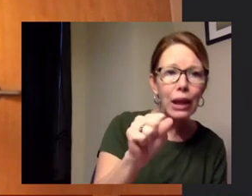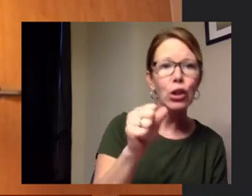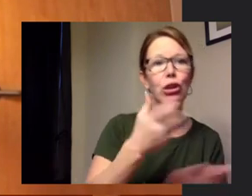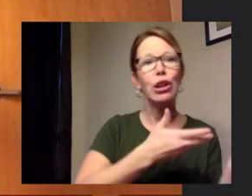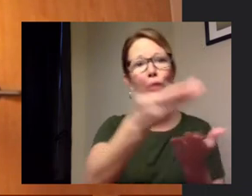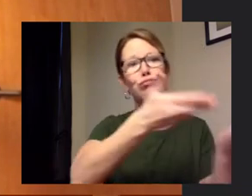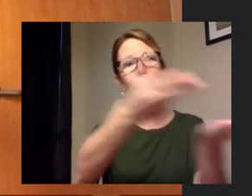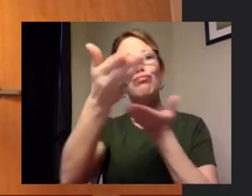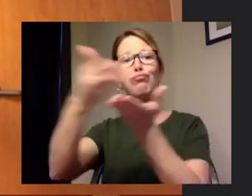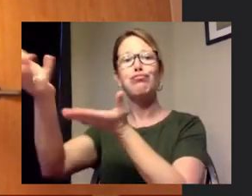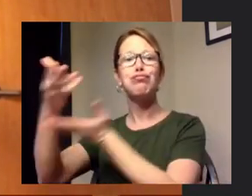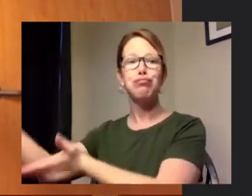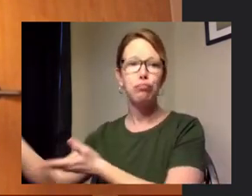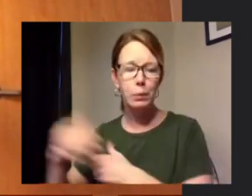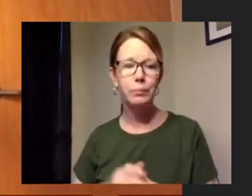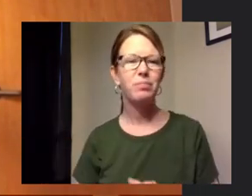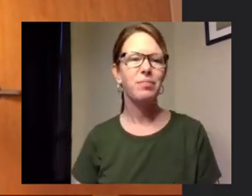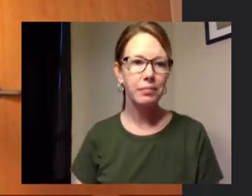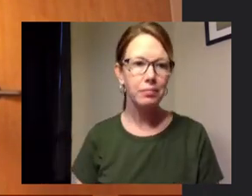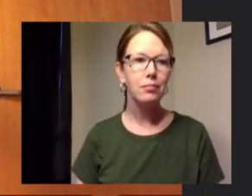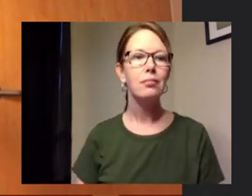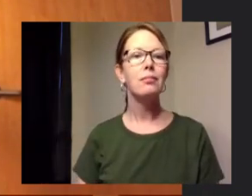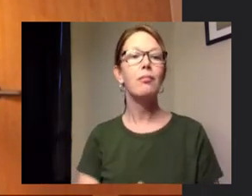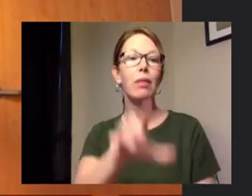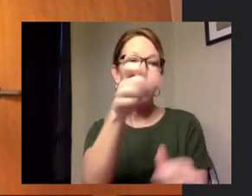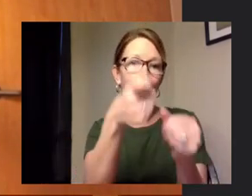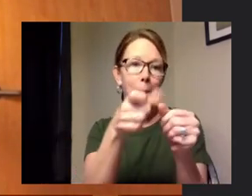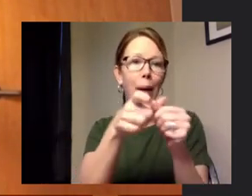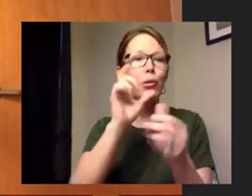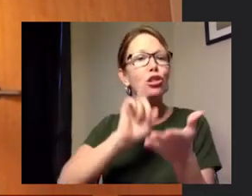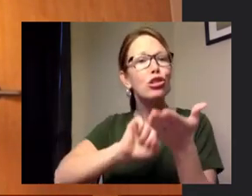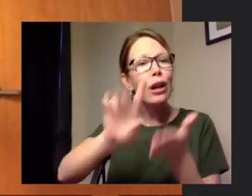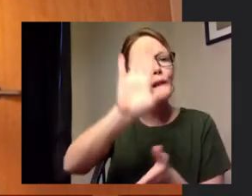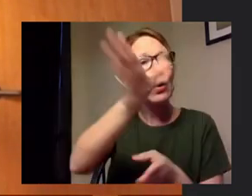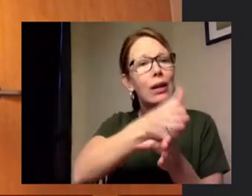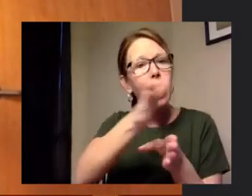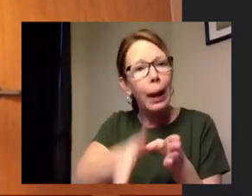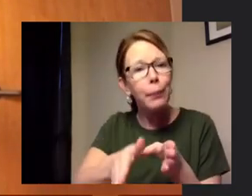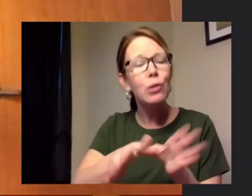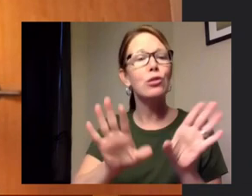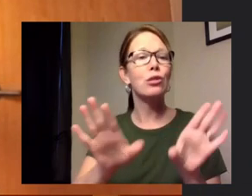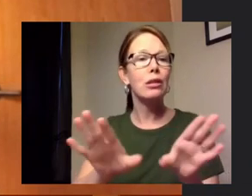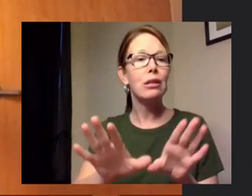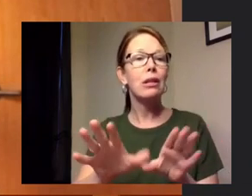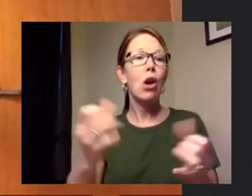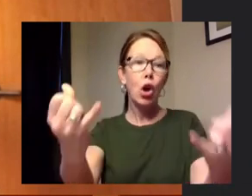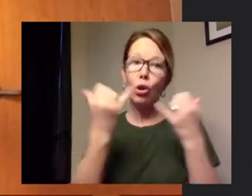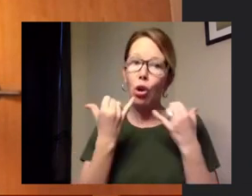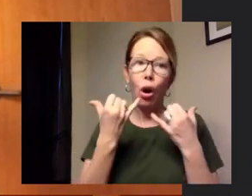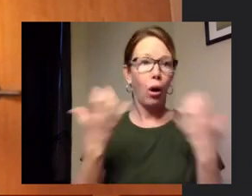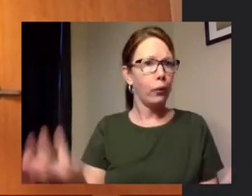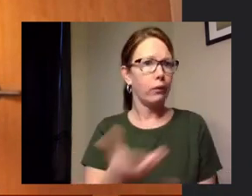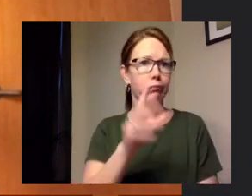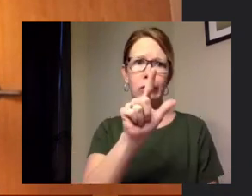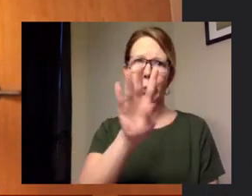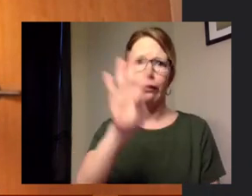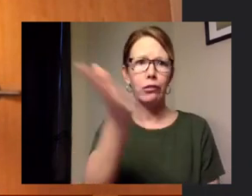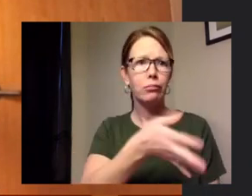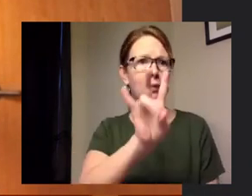tours please remember to check on your neighbors don't forget to call us we're here 24 7